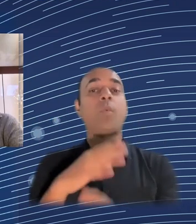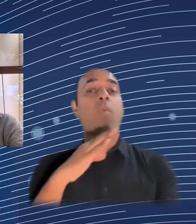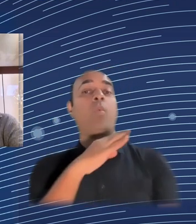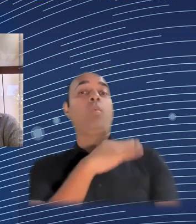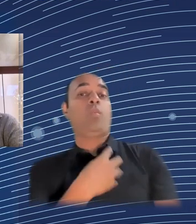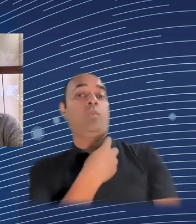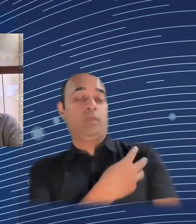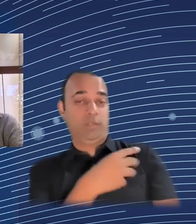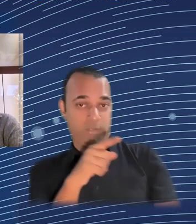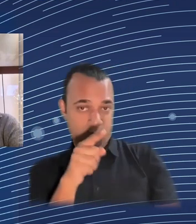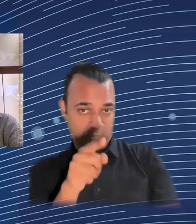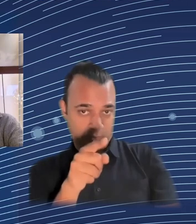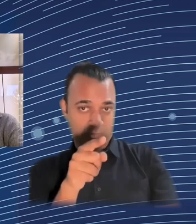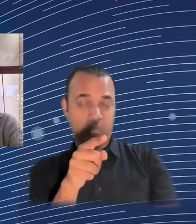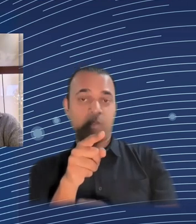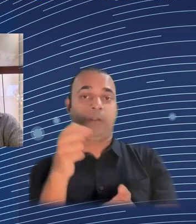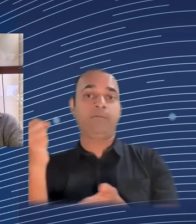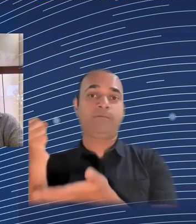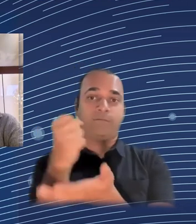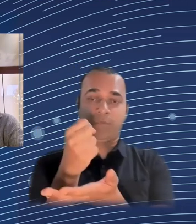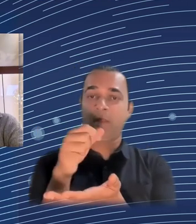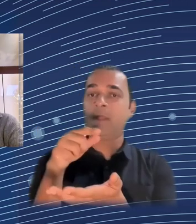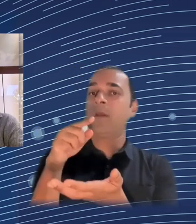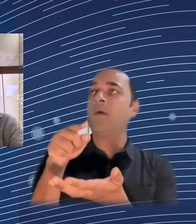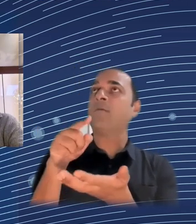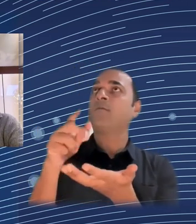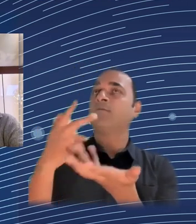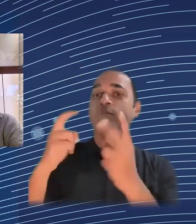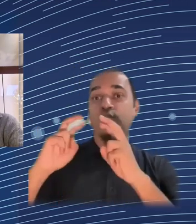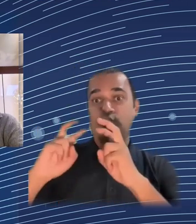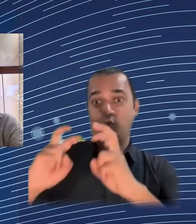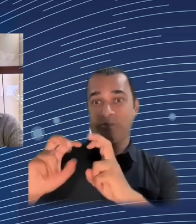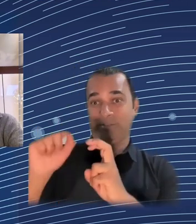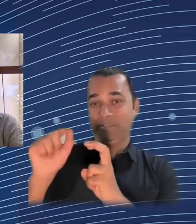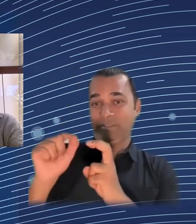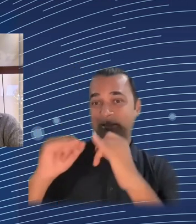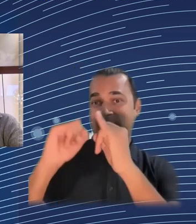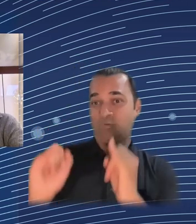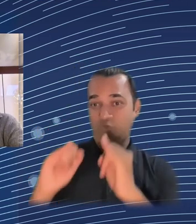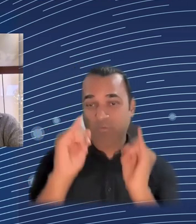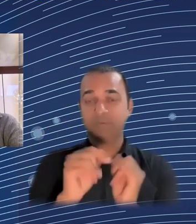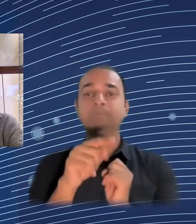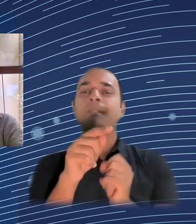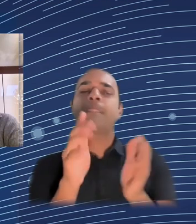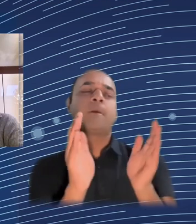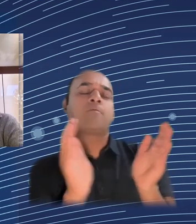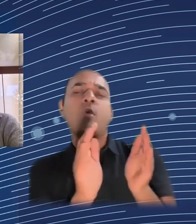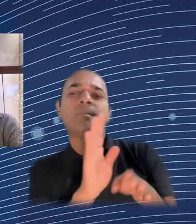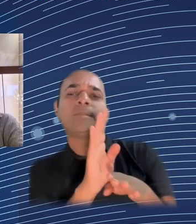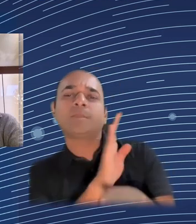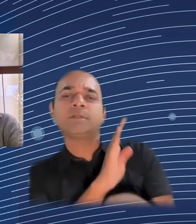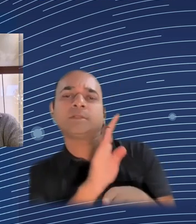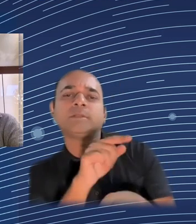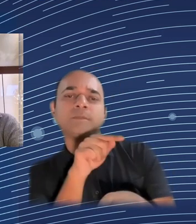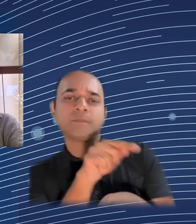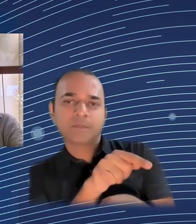sandbox, correct me if I'm wrong, is an experimental environment where you could launch an application without immediately perfecting it. And